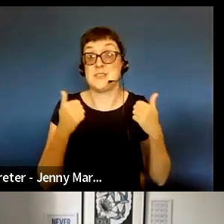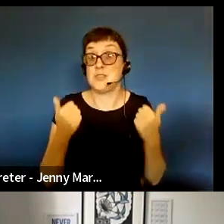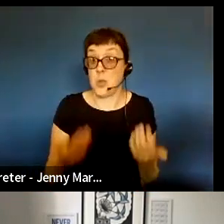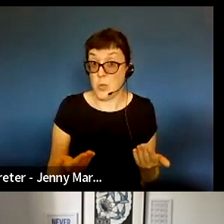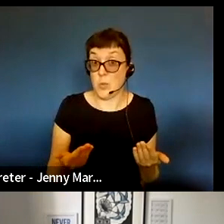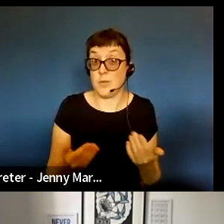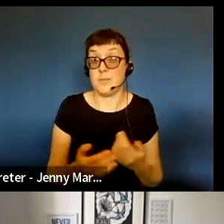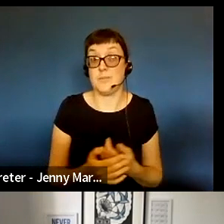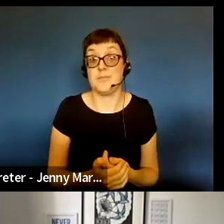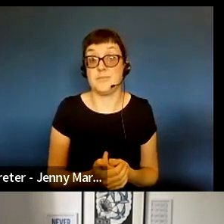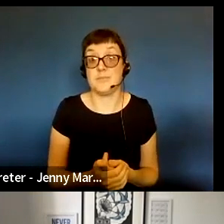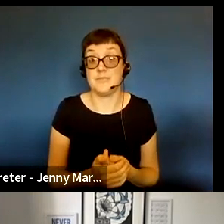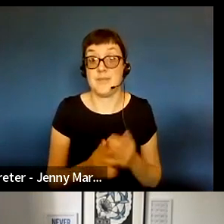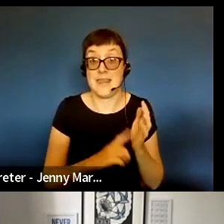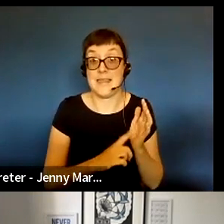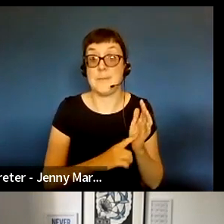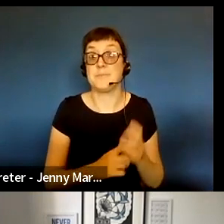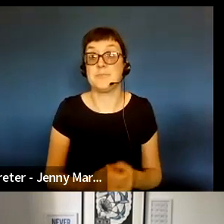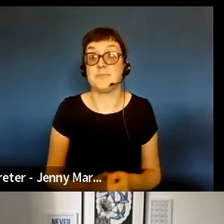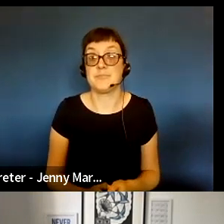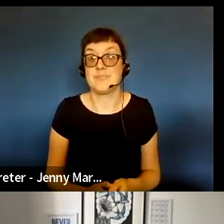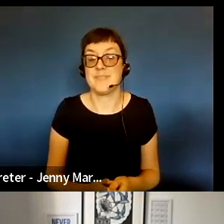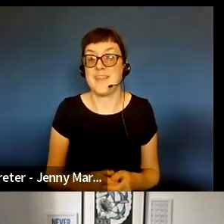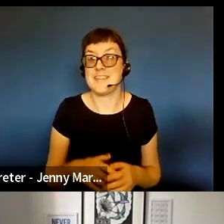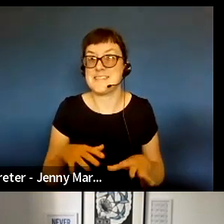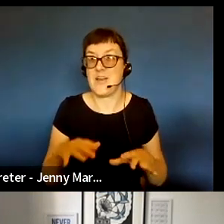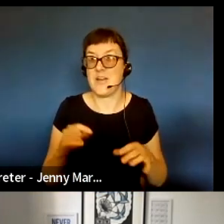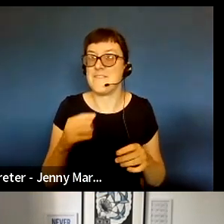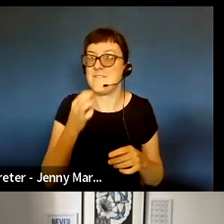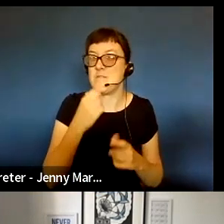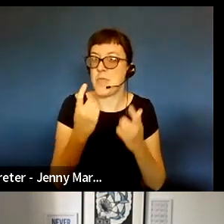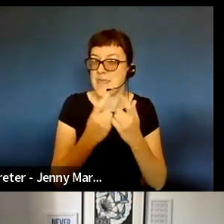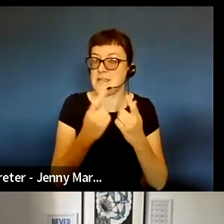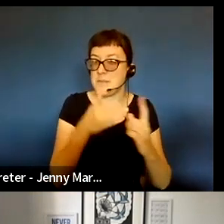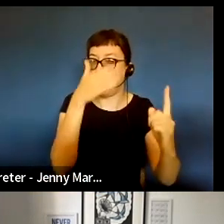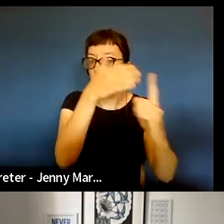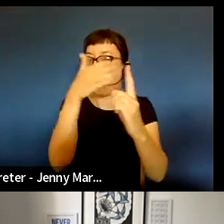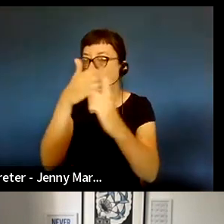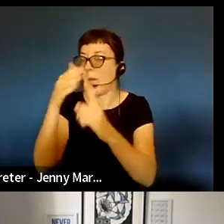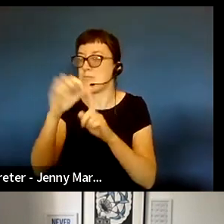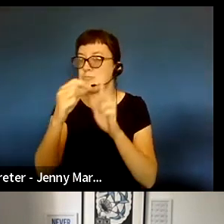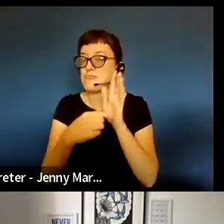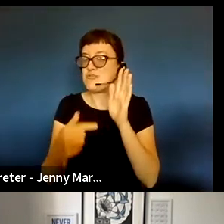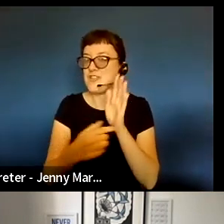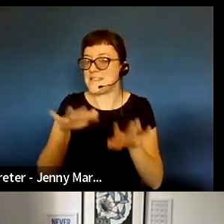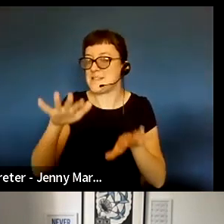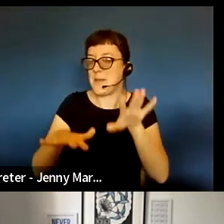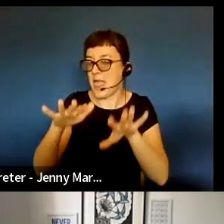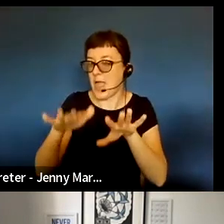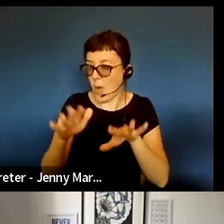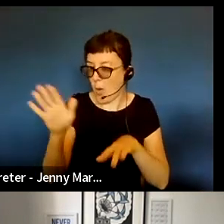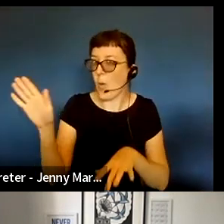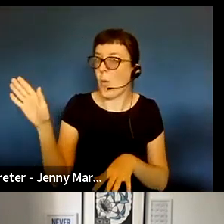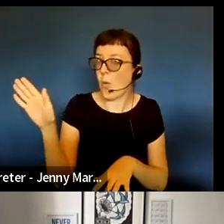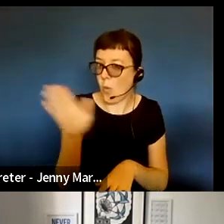So, I'd like to start by noticing a few things that all these projects have in common, and that's all of you touching